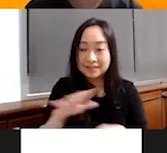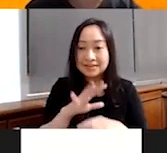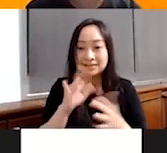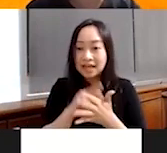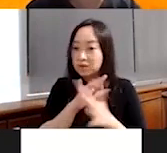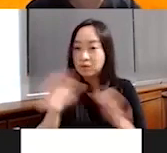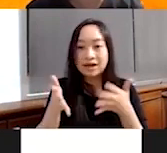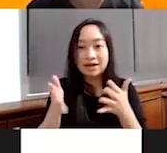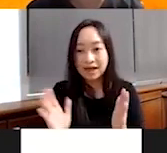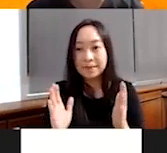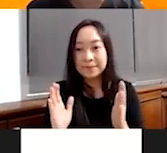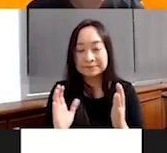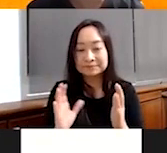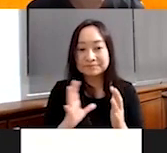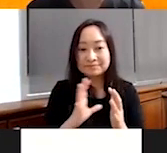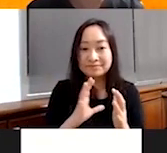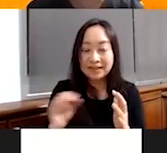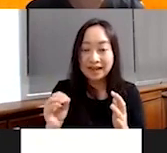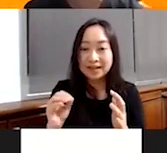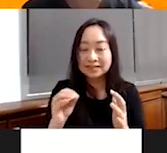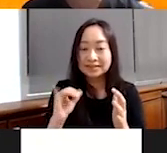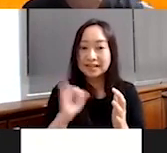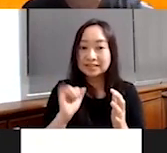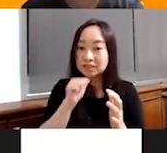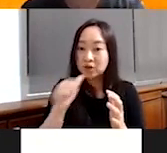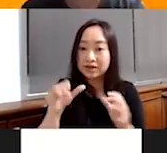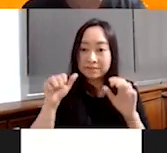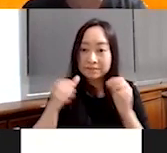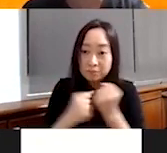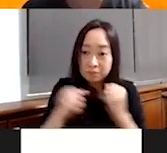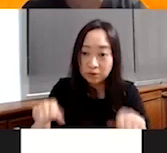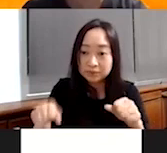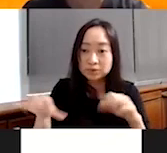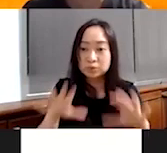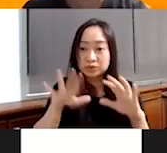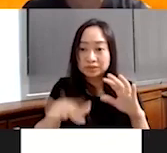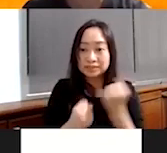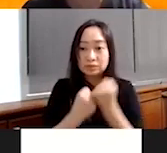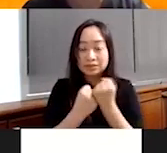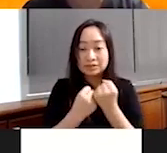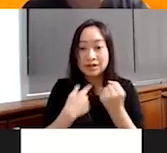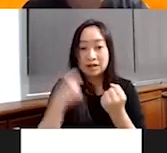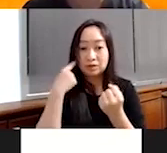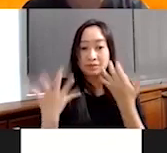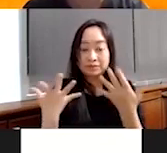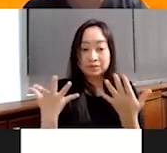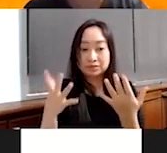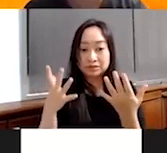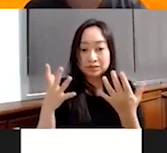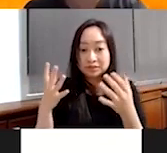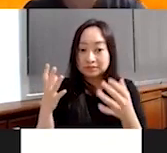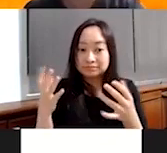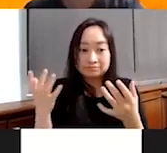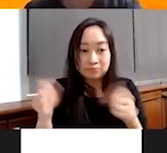and it's, it's not even possible to do child sponsorship. And I thought it'd be good to share, about children living